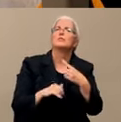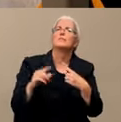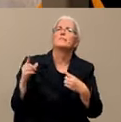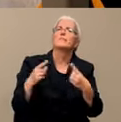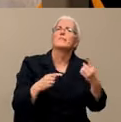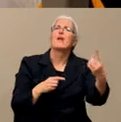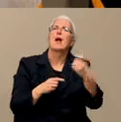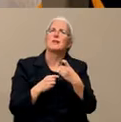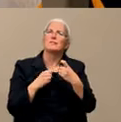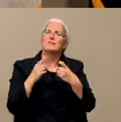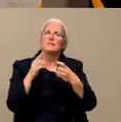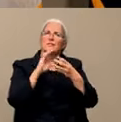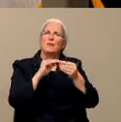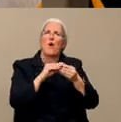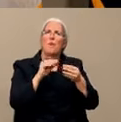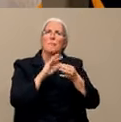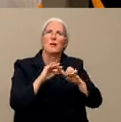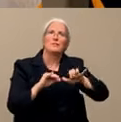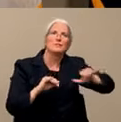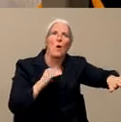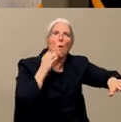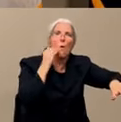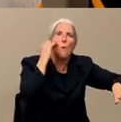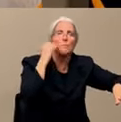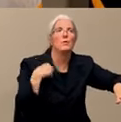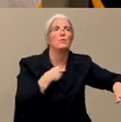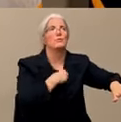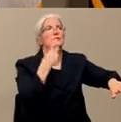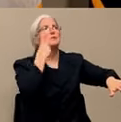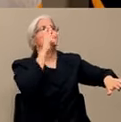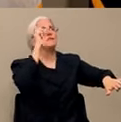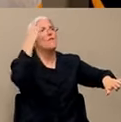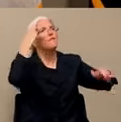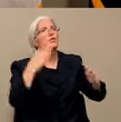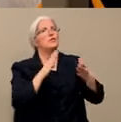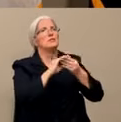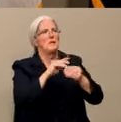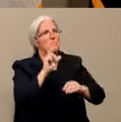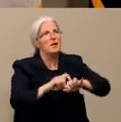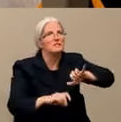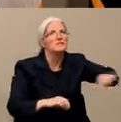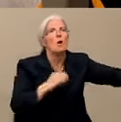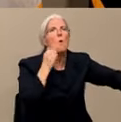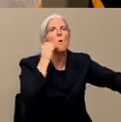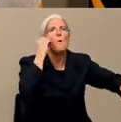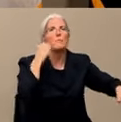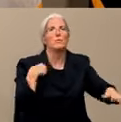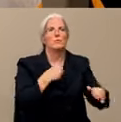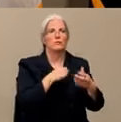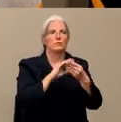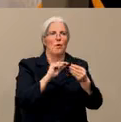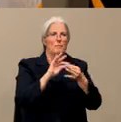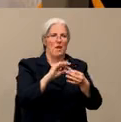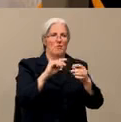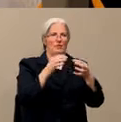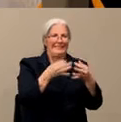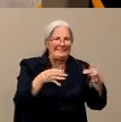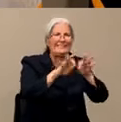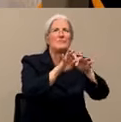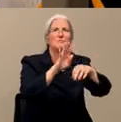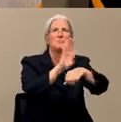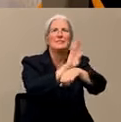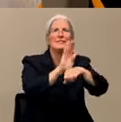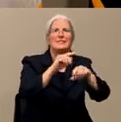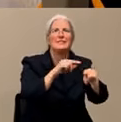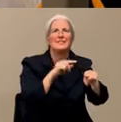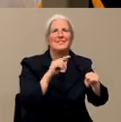know, messages from the governor to stay home. We've been talking about essential services. How serious are we at this